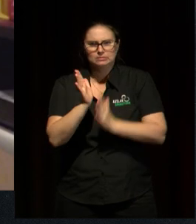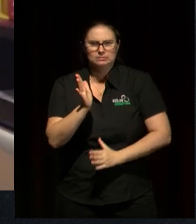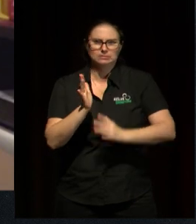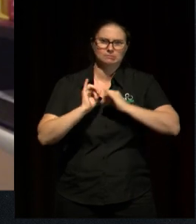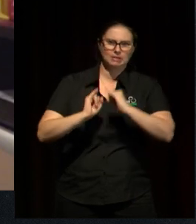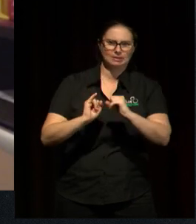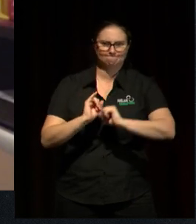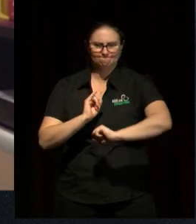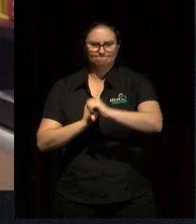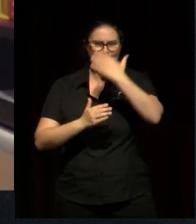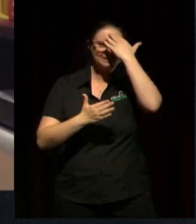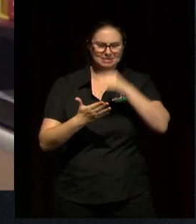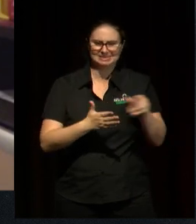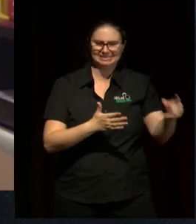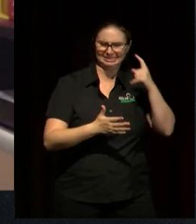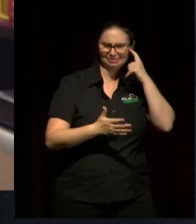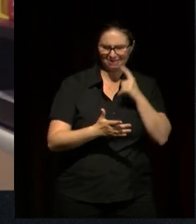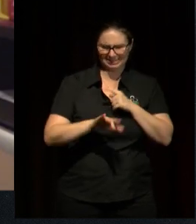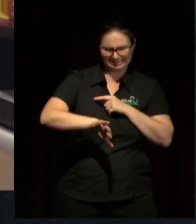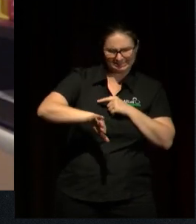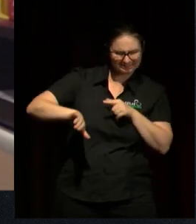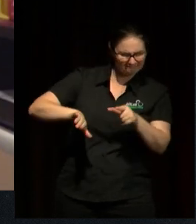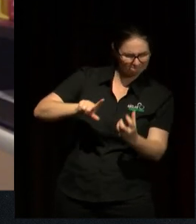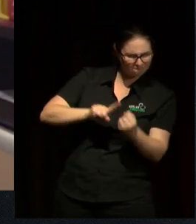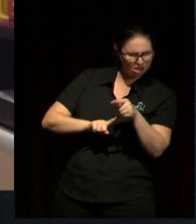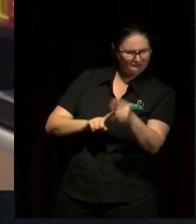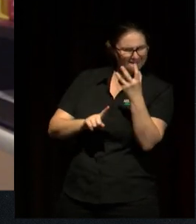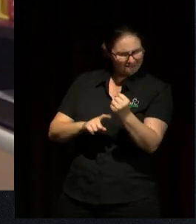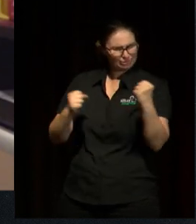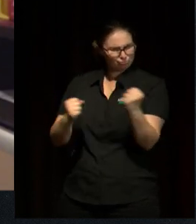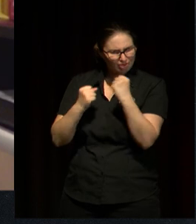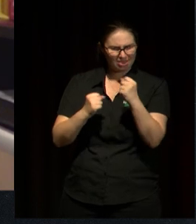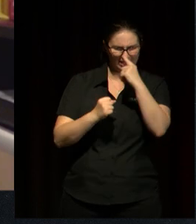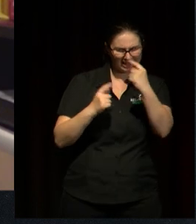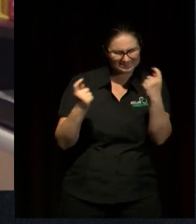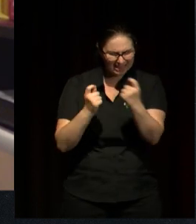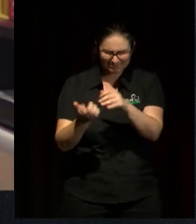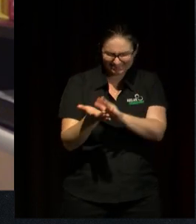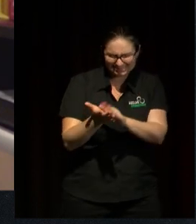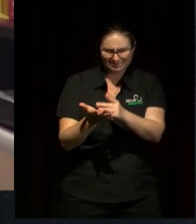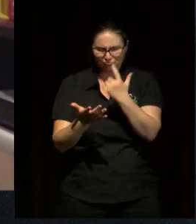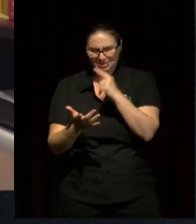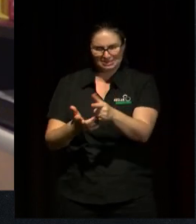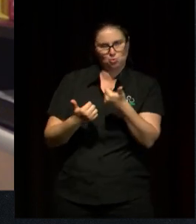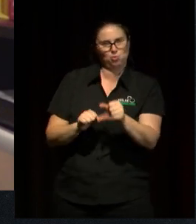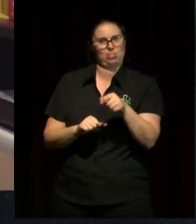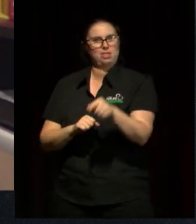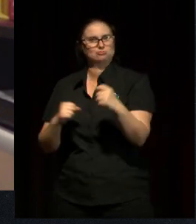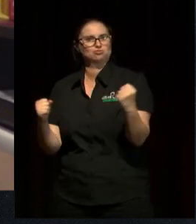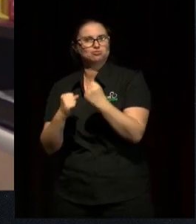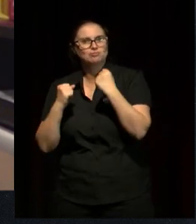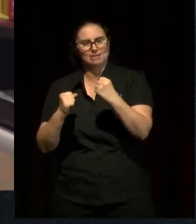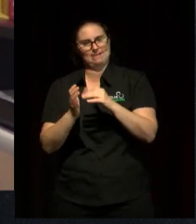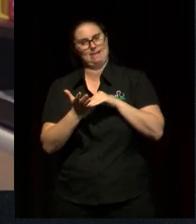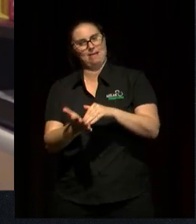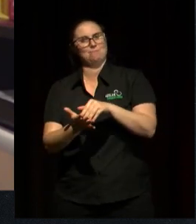that they've had and find that strength that they're able to kind of celebrate and work with in the classroom and help